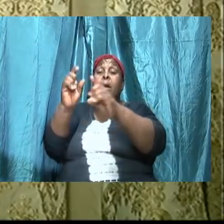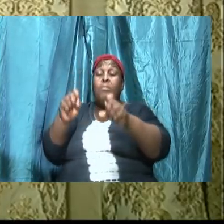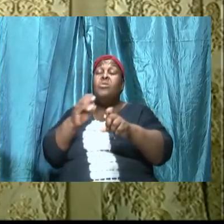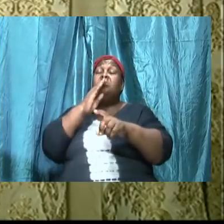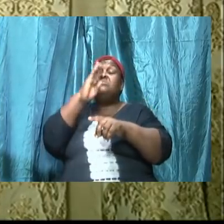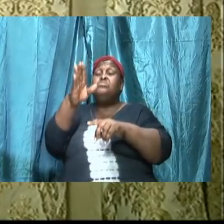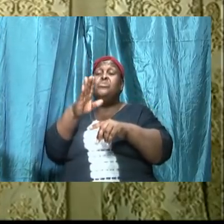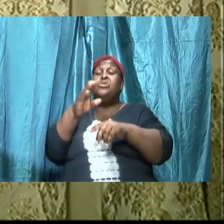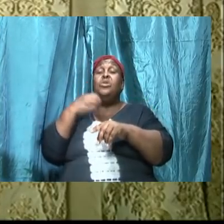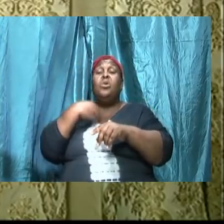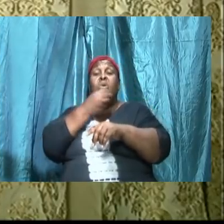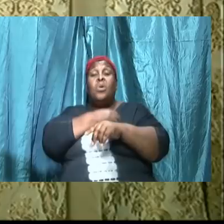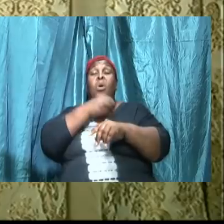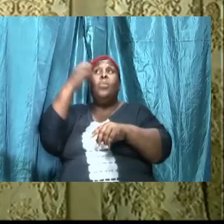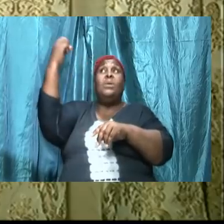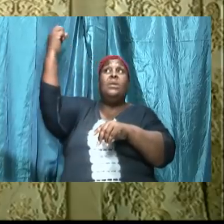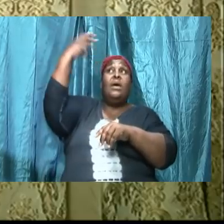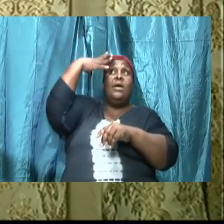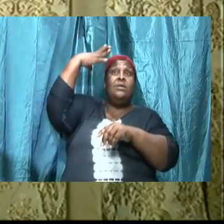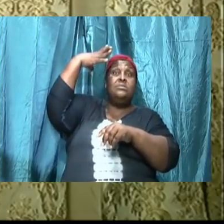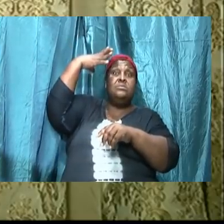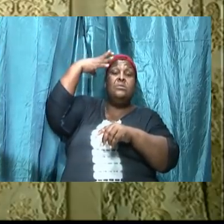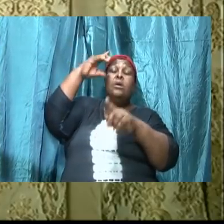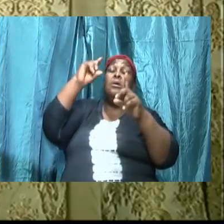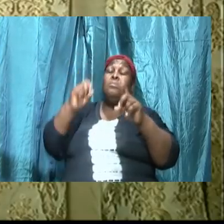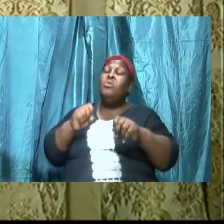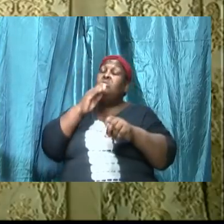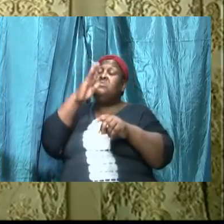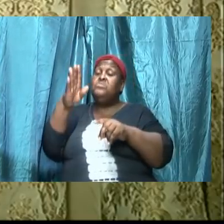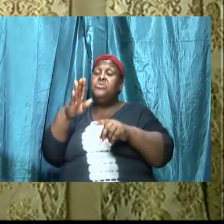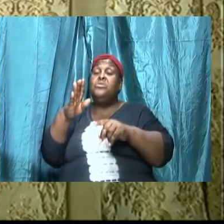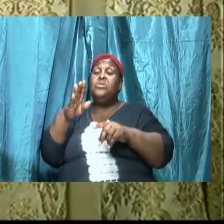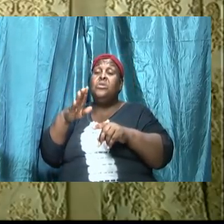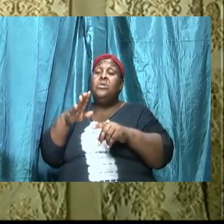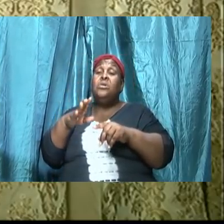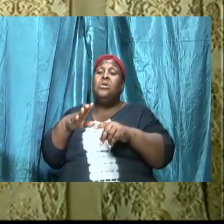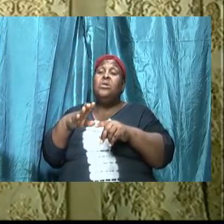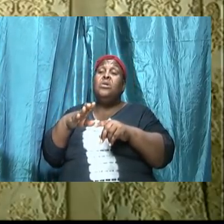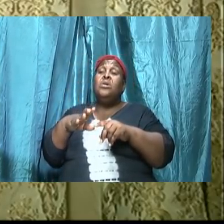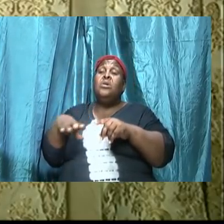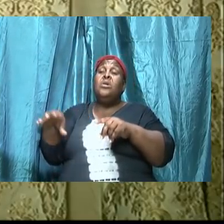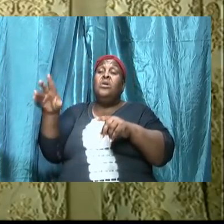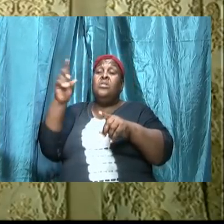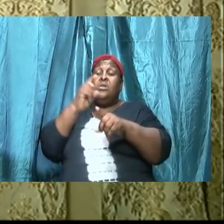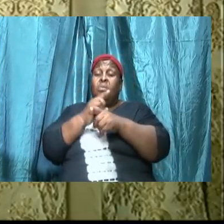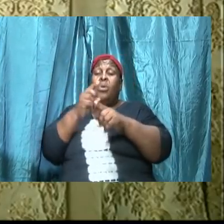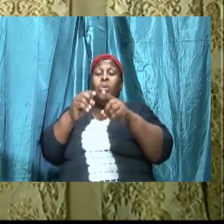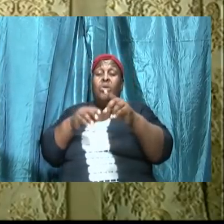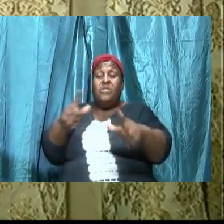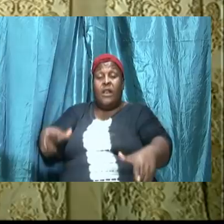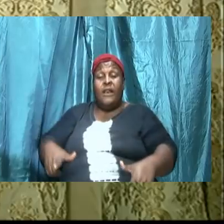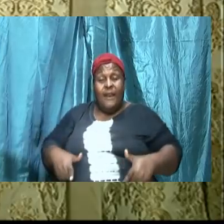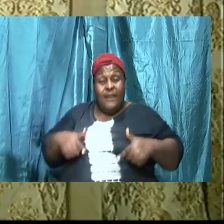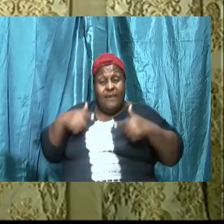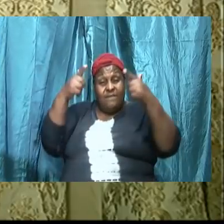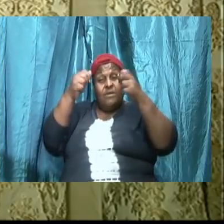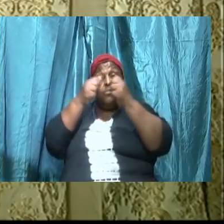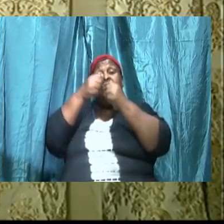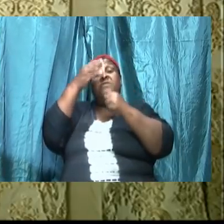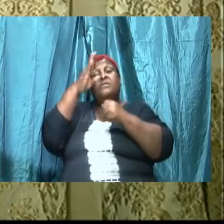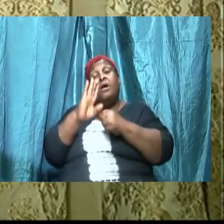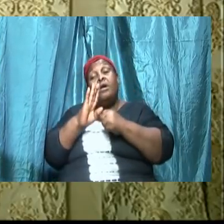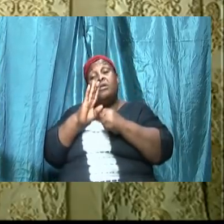be our light must be the basis of our walking with God